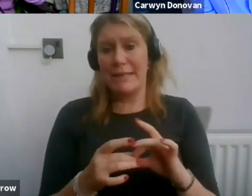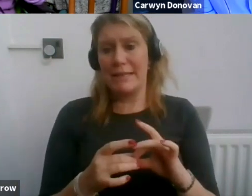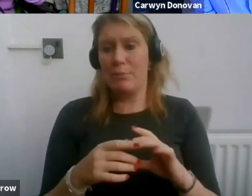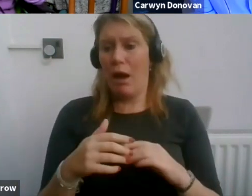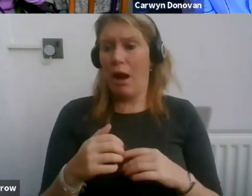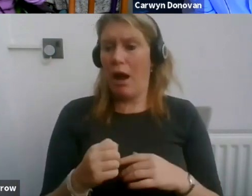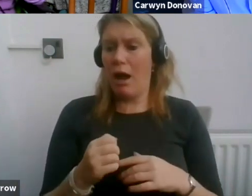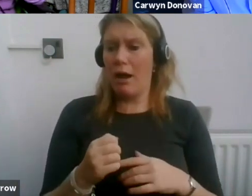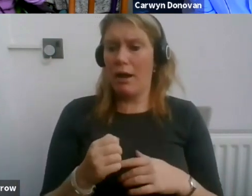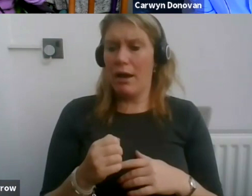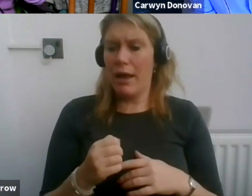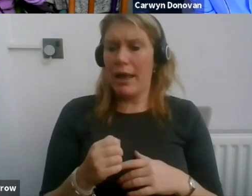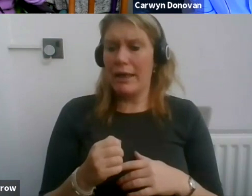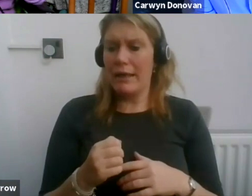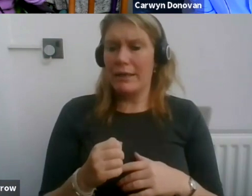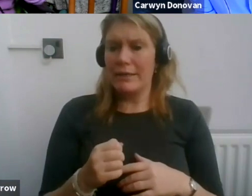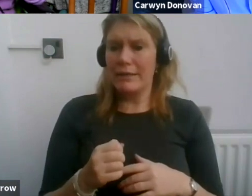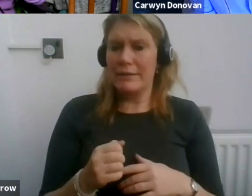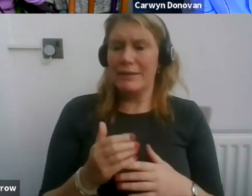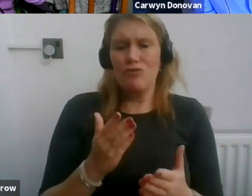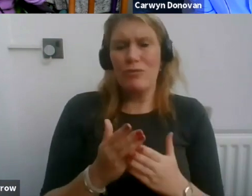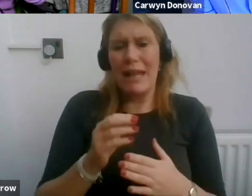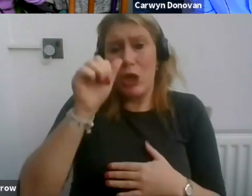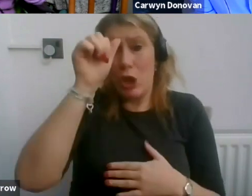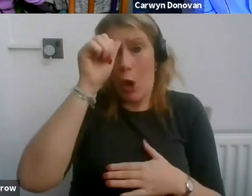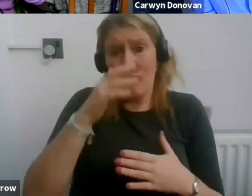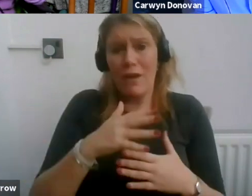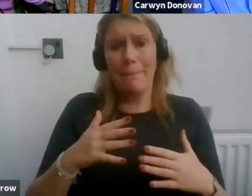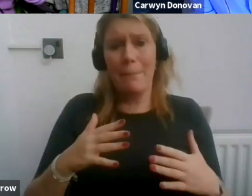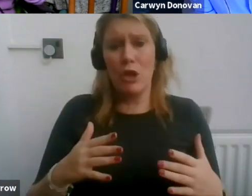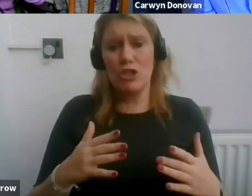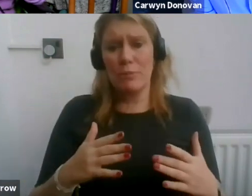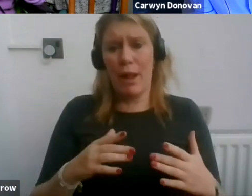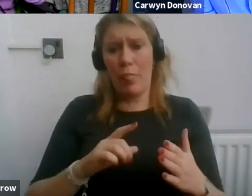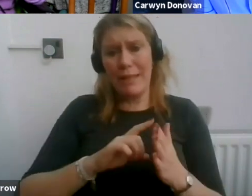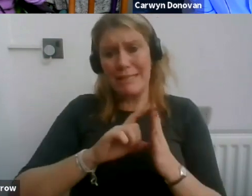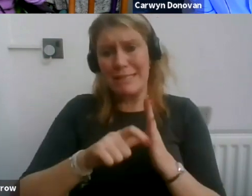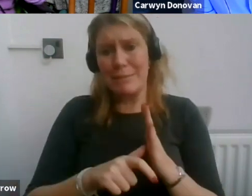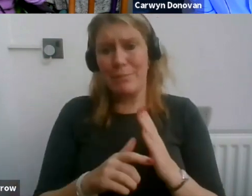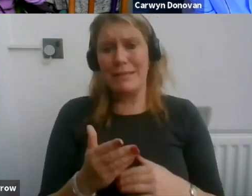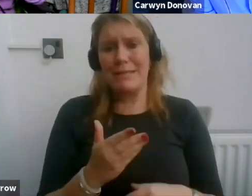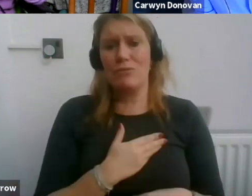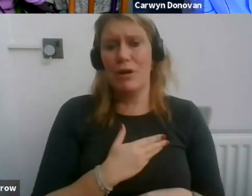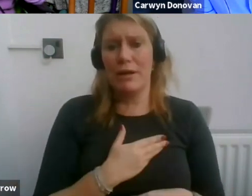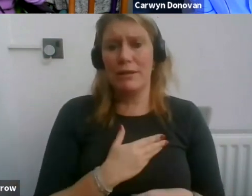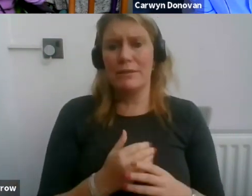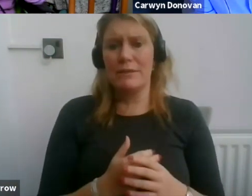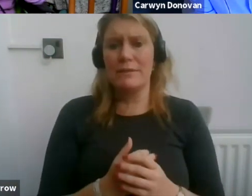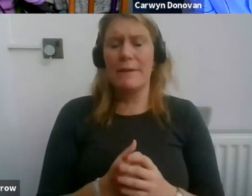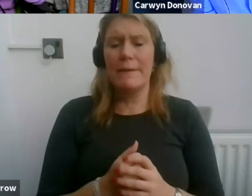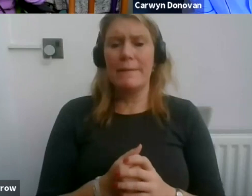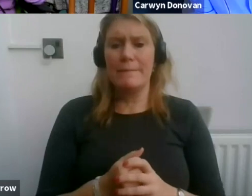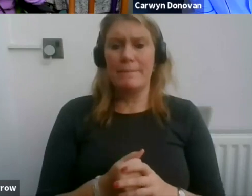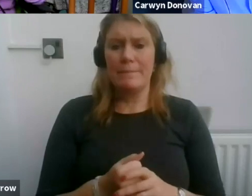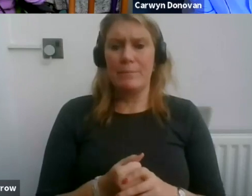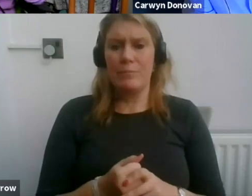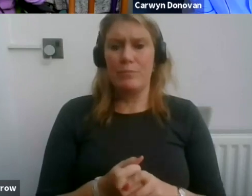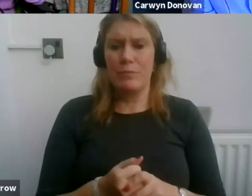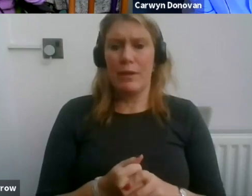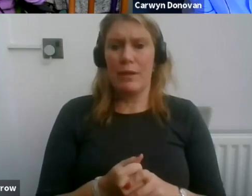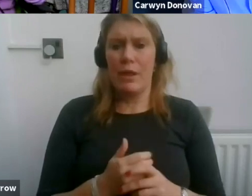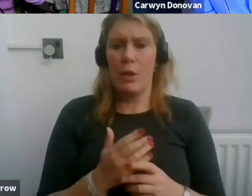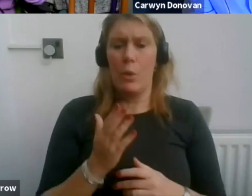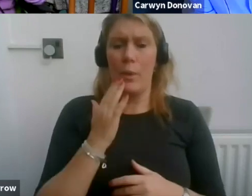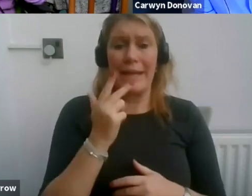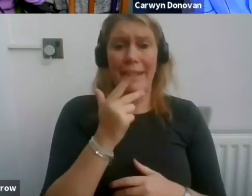very much about the disability rights movement in my previous role as chair of the NUJ's Equality Council in the 80s.